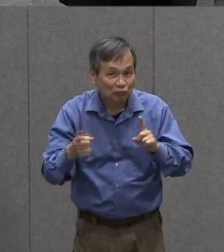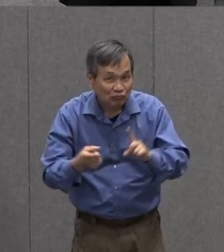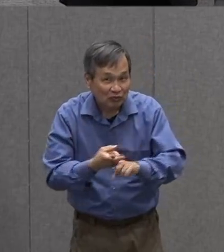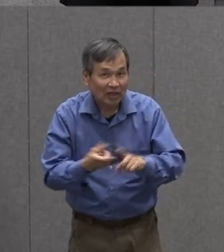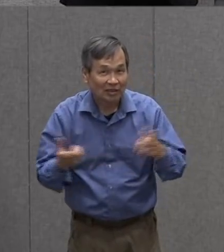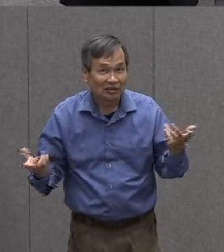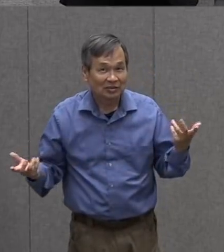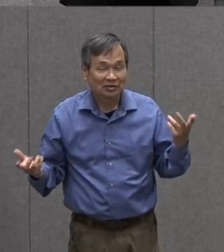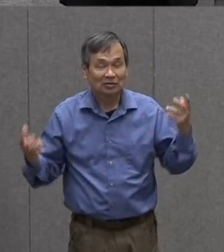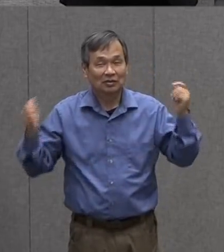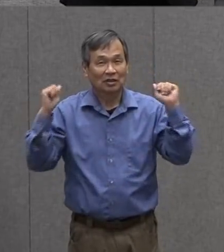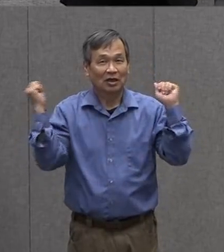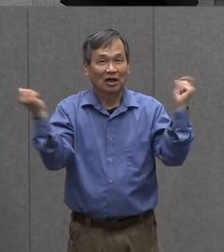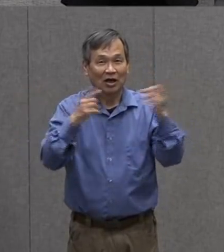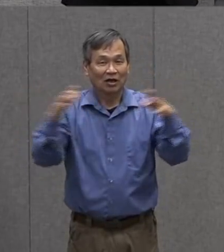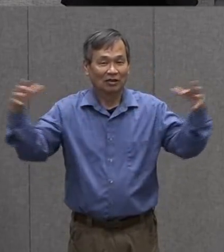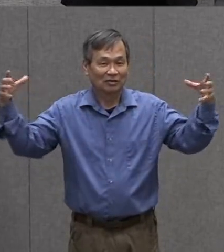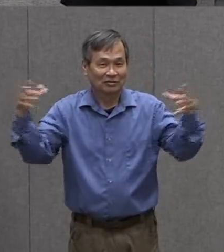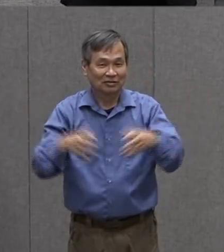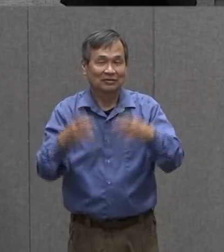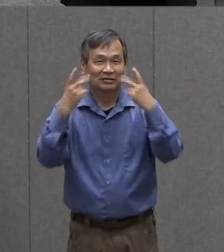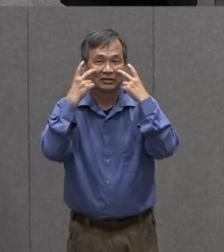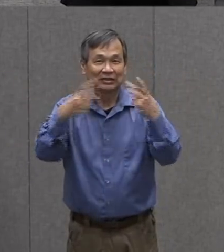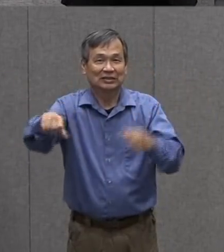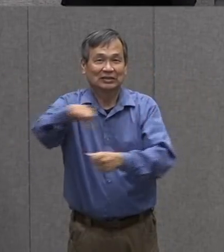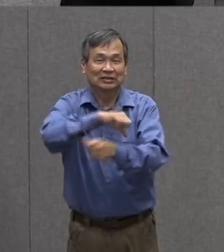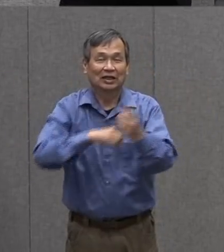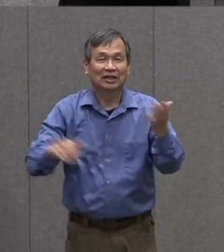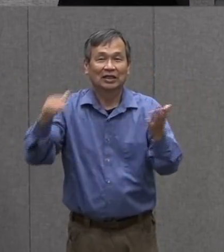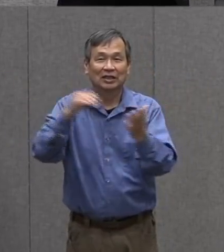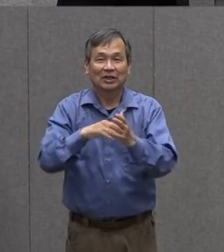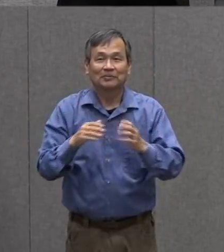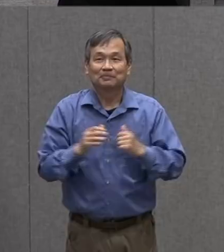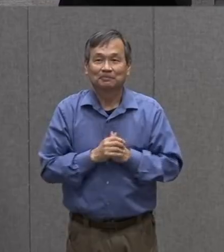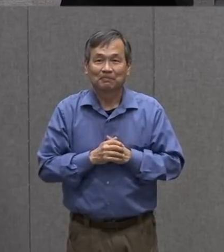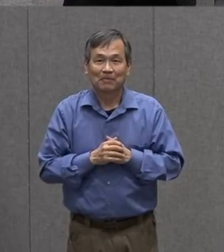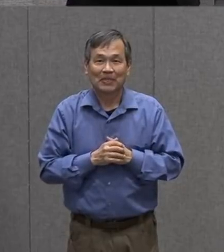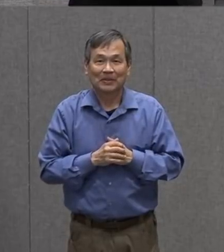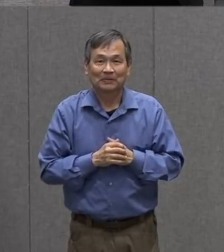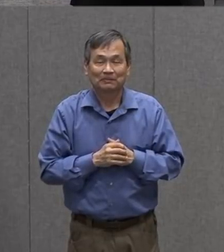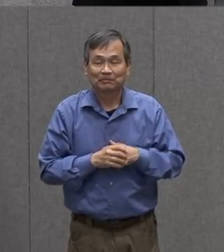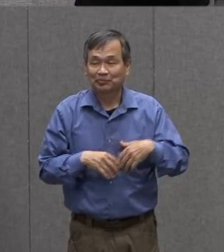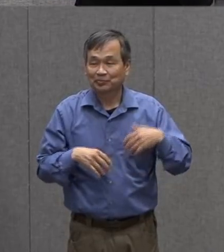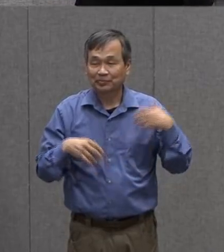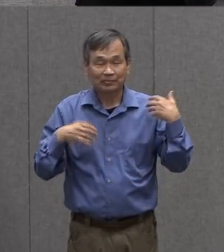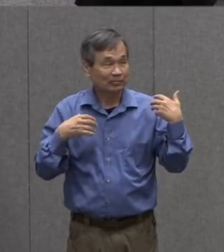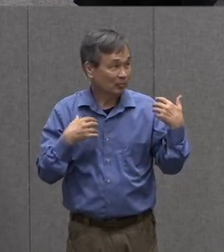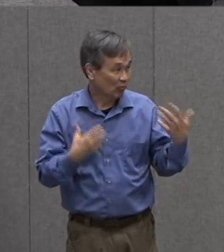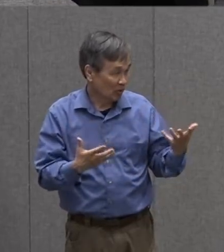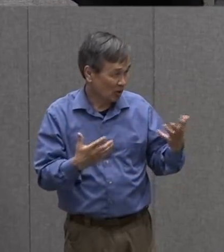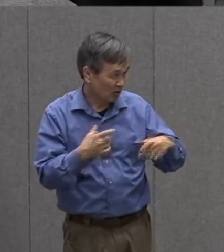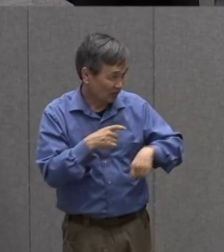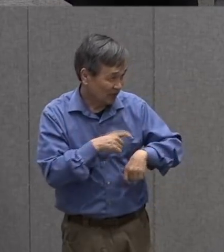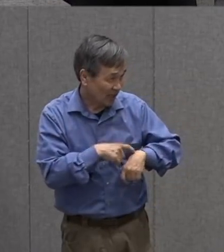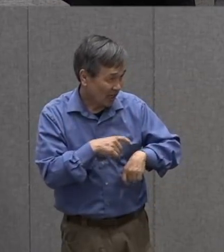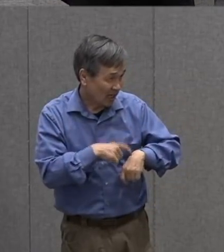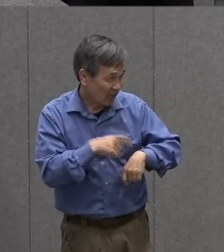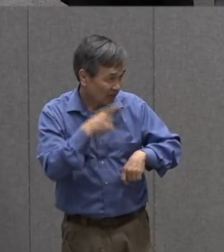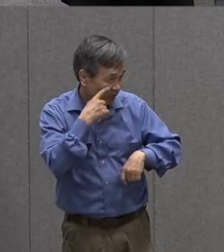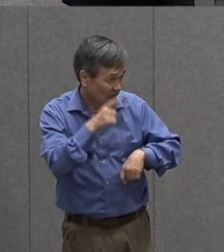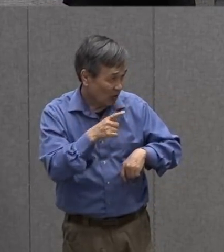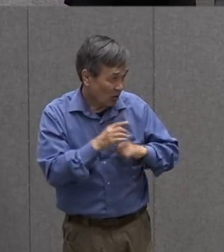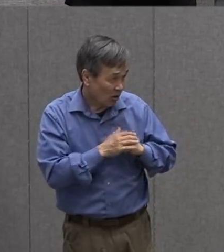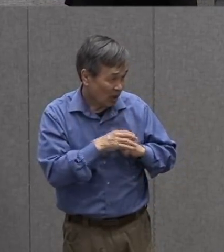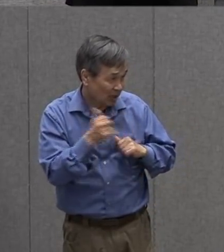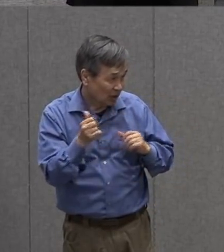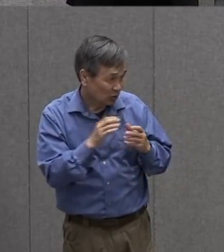when we can all see each other again. Miss Roxanne, do we have time for another